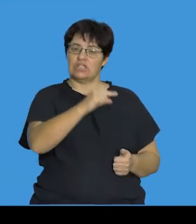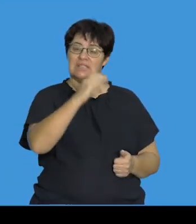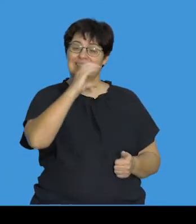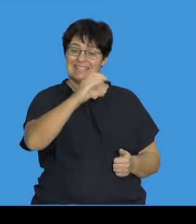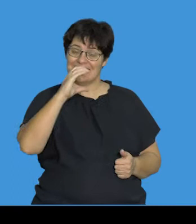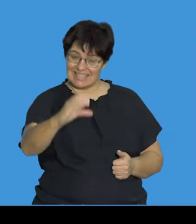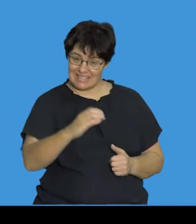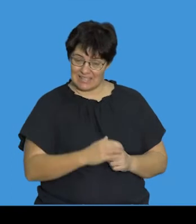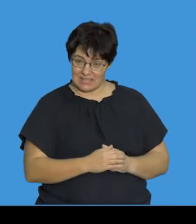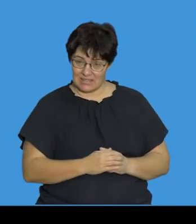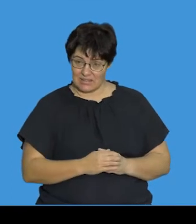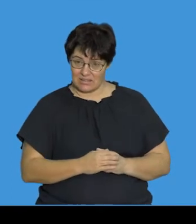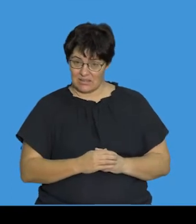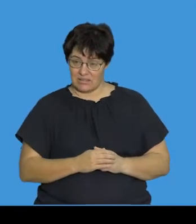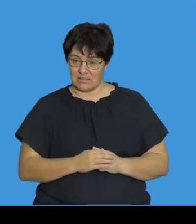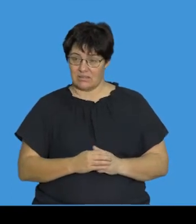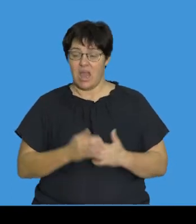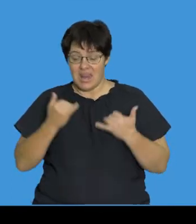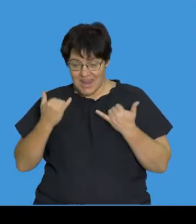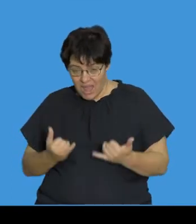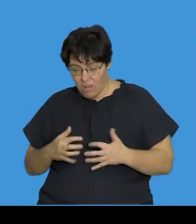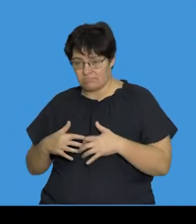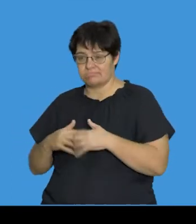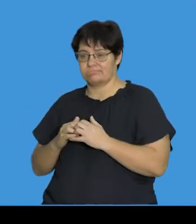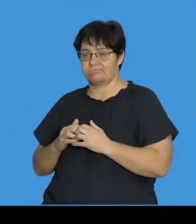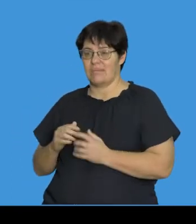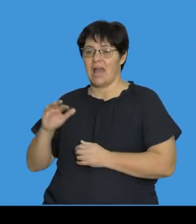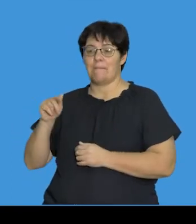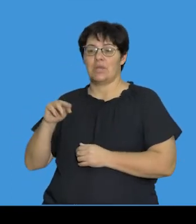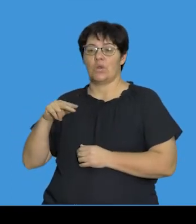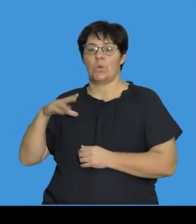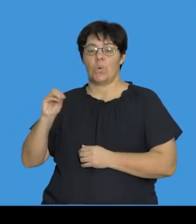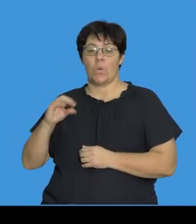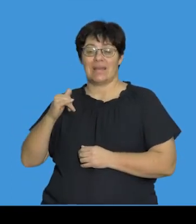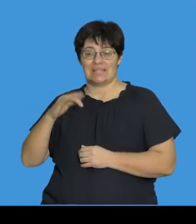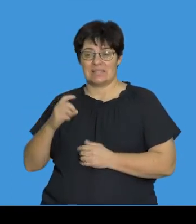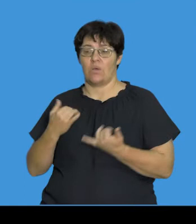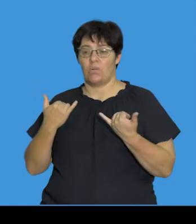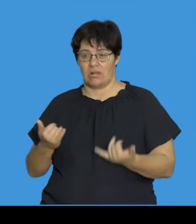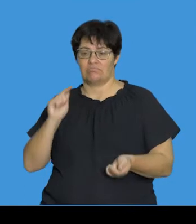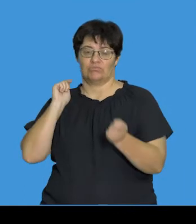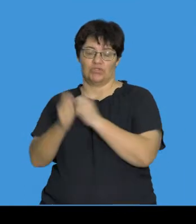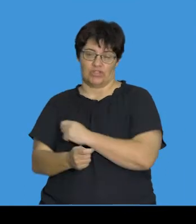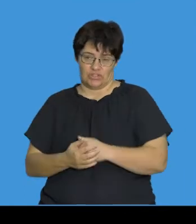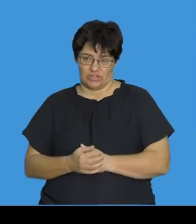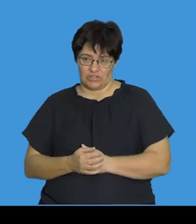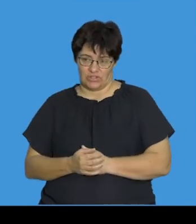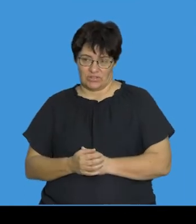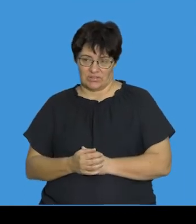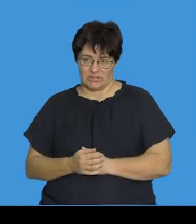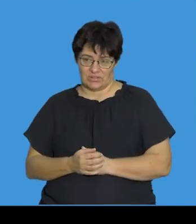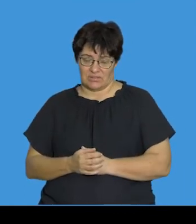GCC, it means that now the amino acid in turn will be changed.